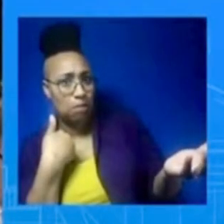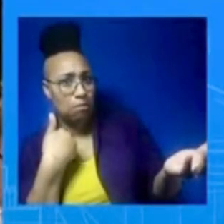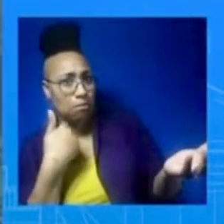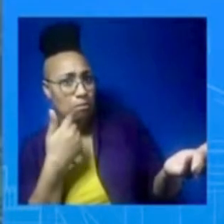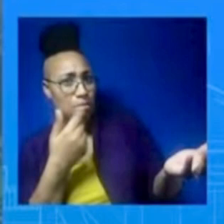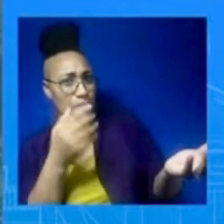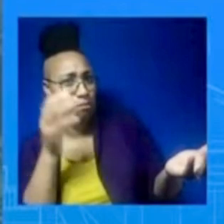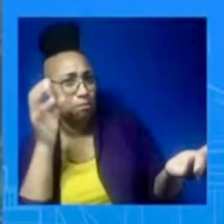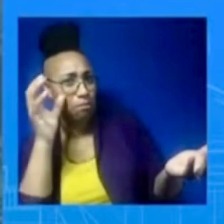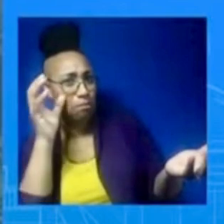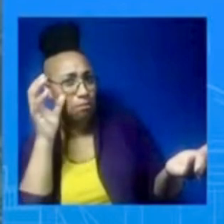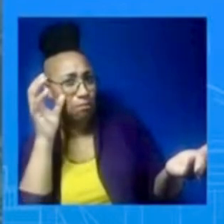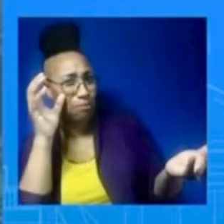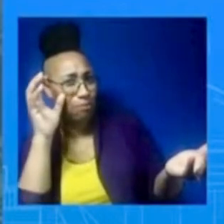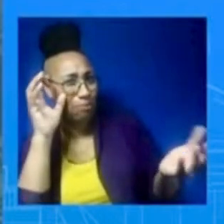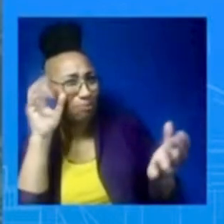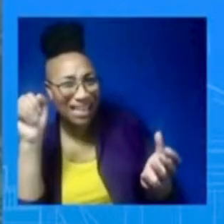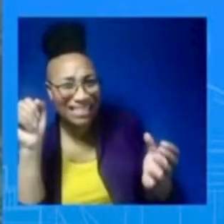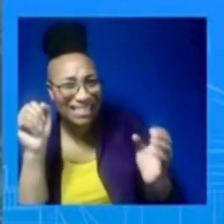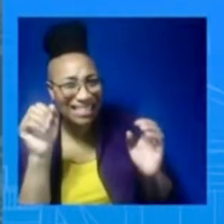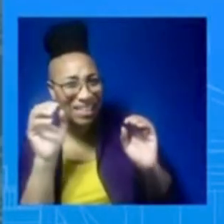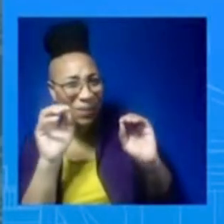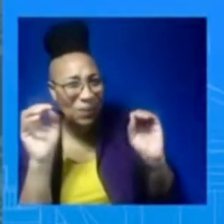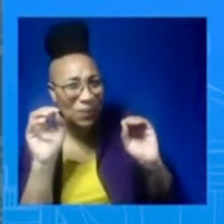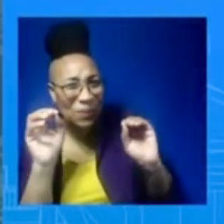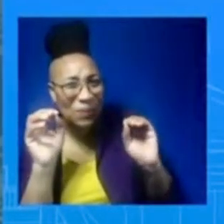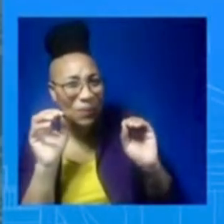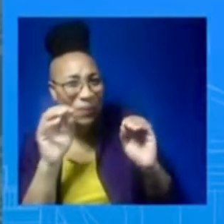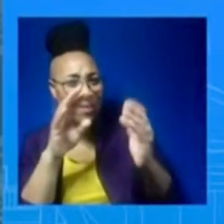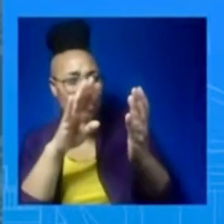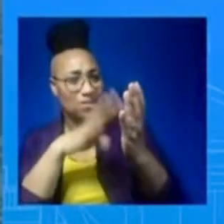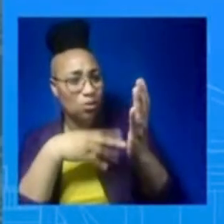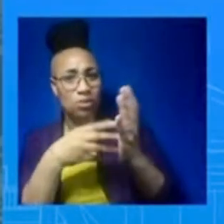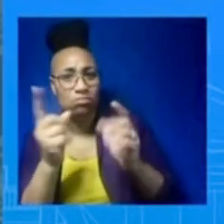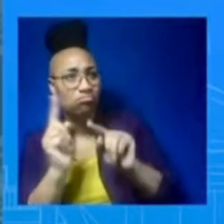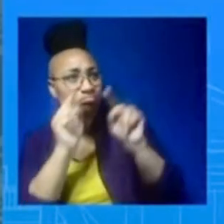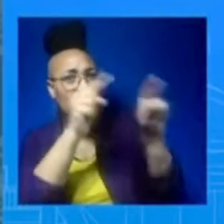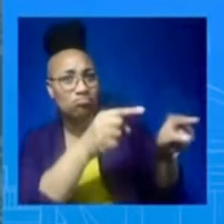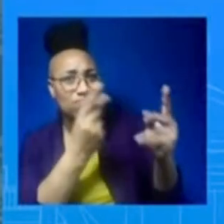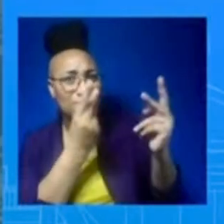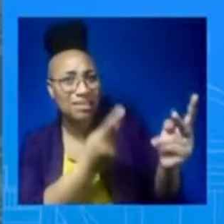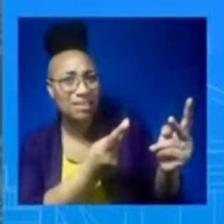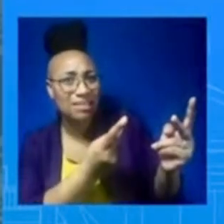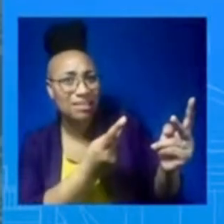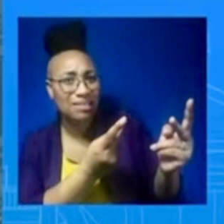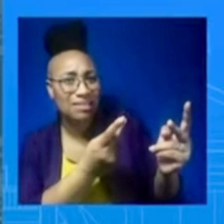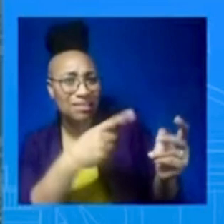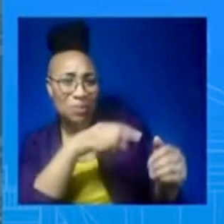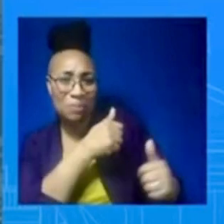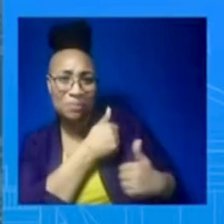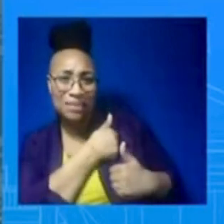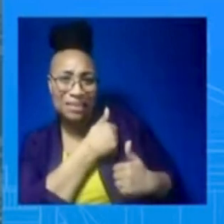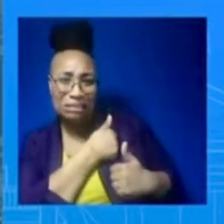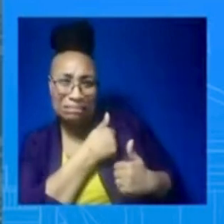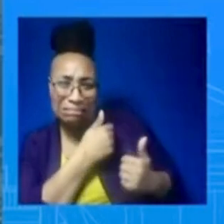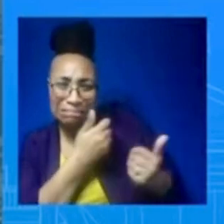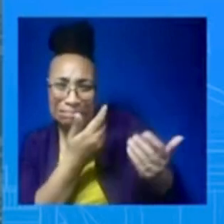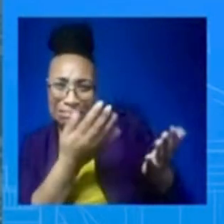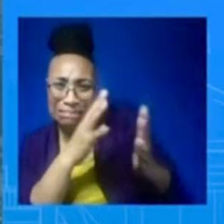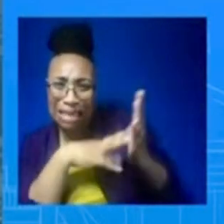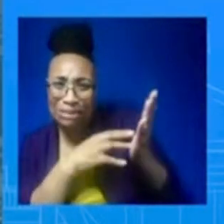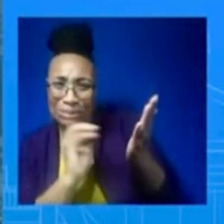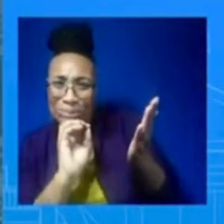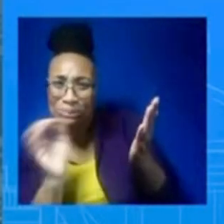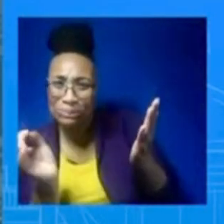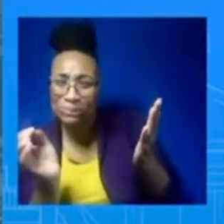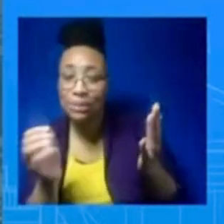President routinely visits with the men and women of the military and their families. So does the First Lady. You can't look at a